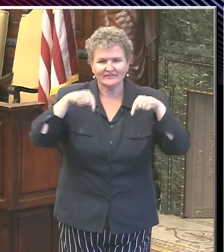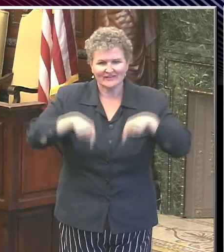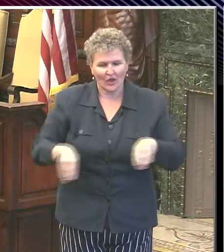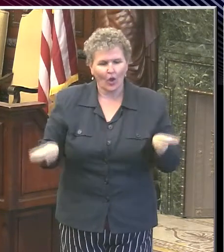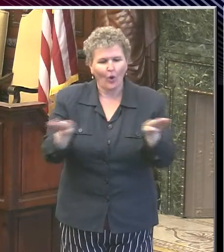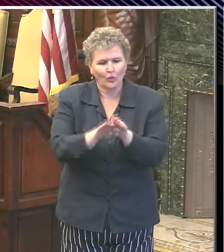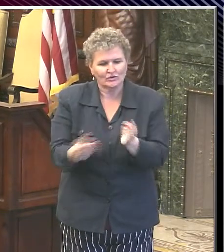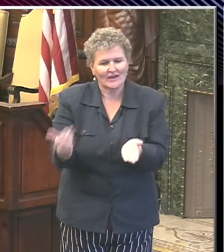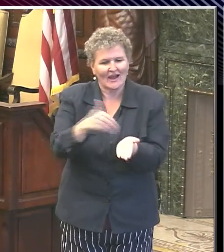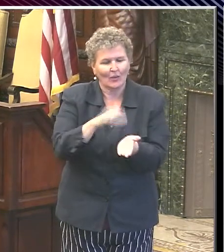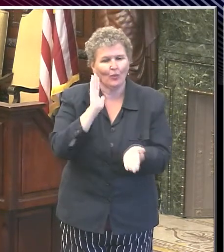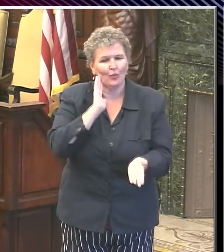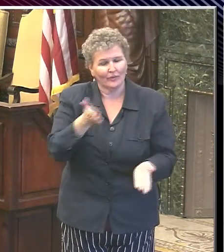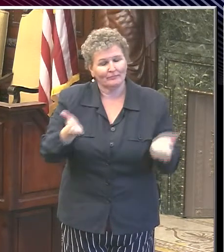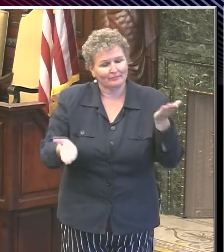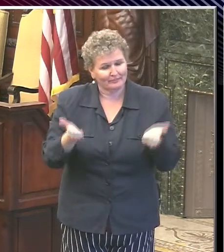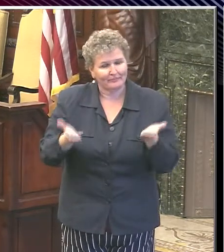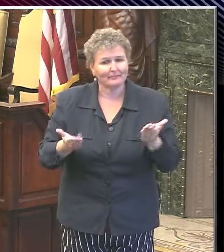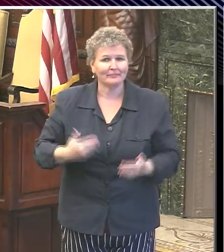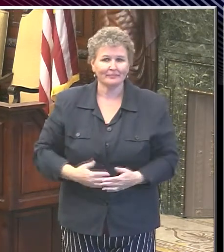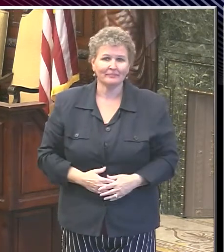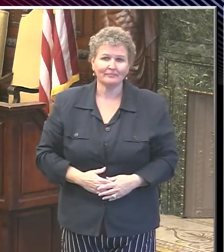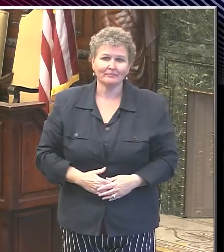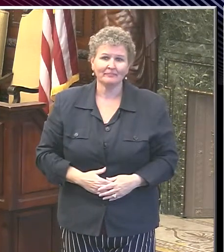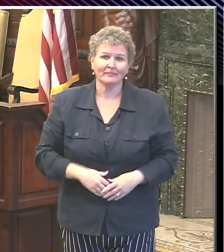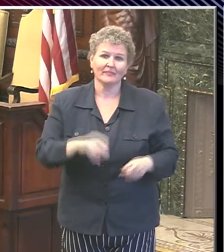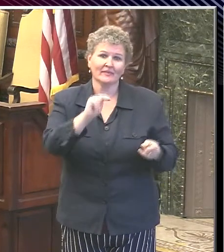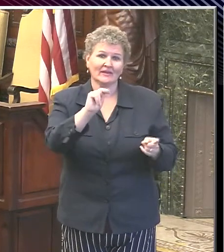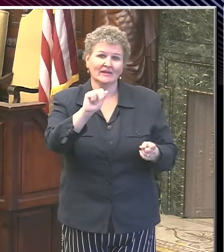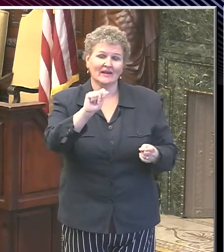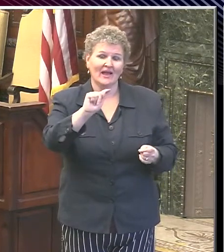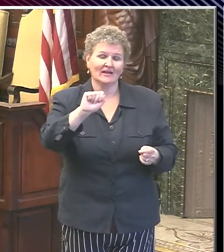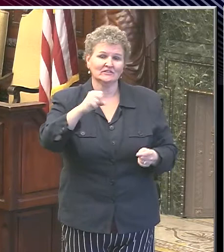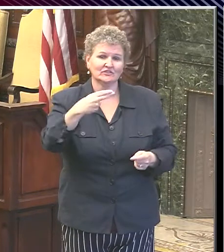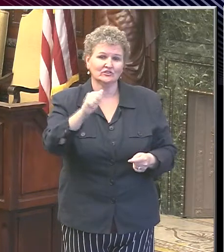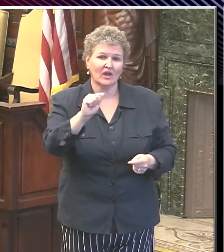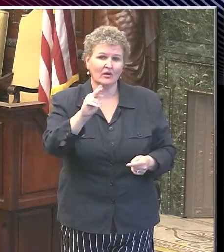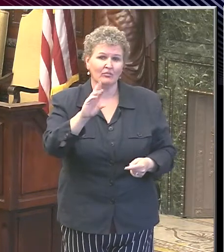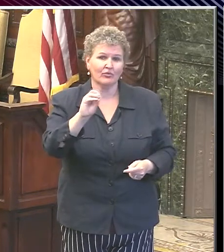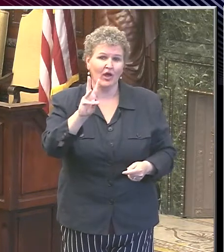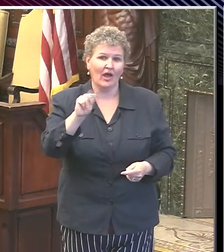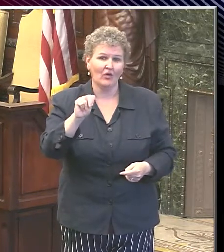Thanks, Jacqueline. We're going to go to Natasha Brown of CBS3 now.